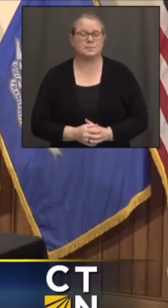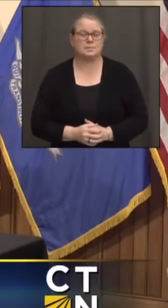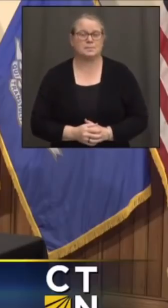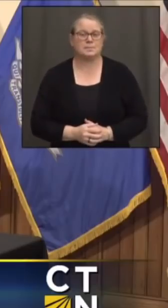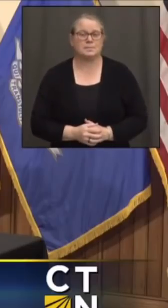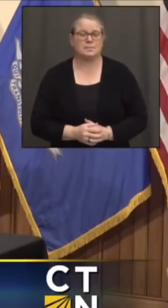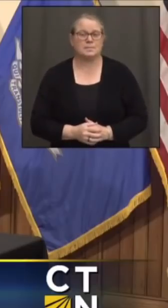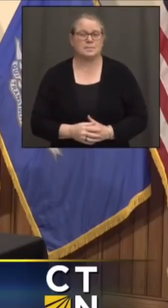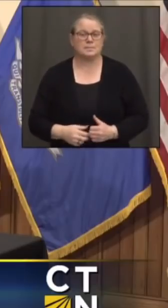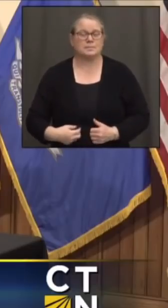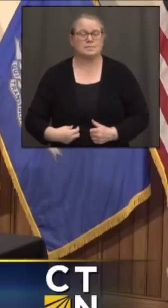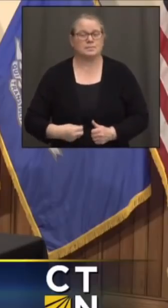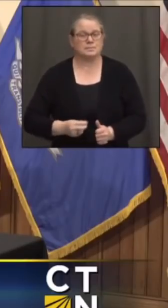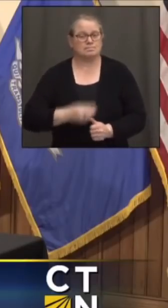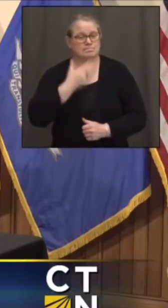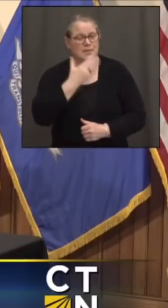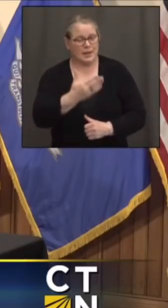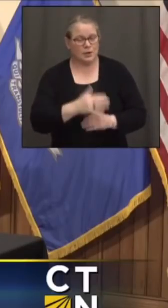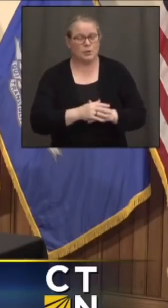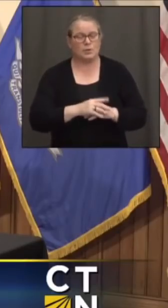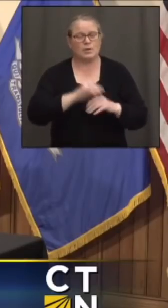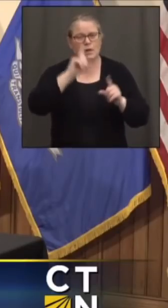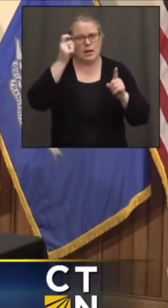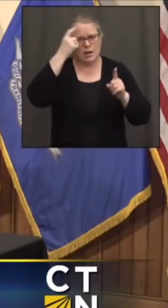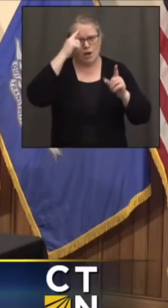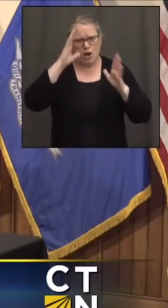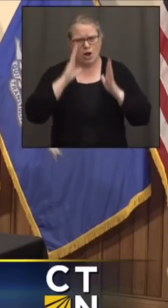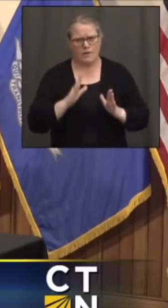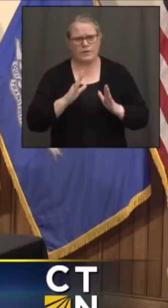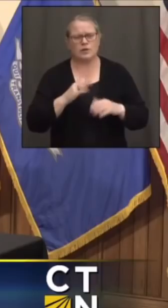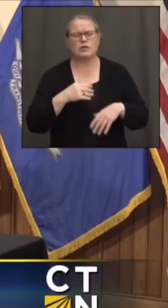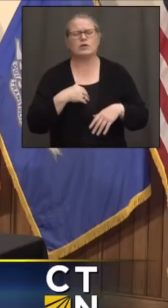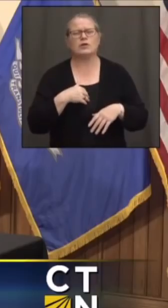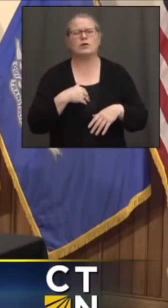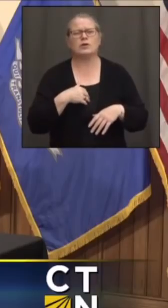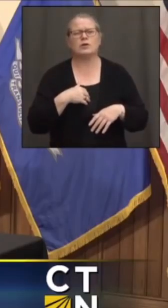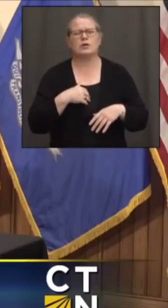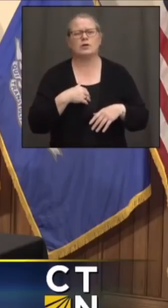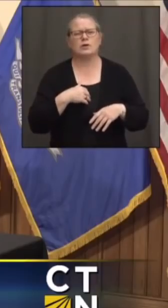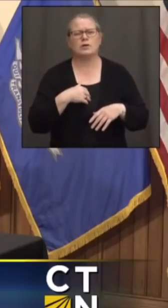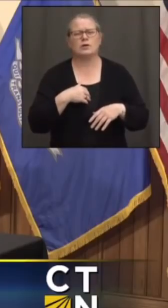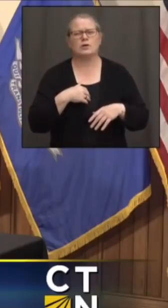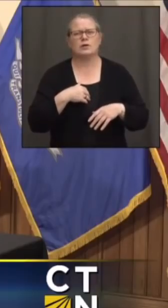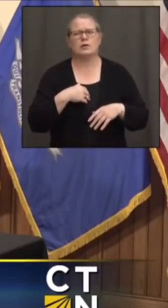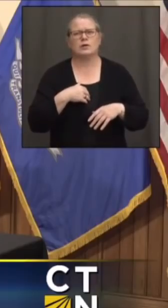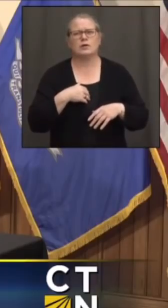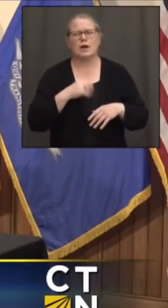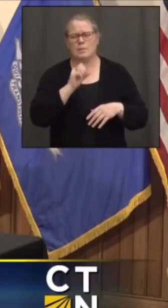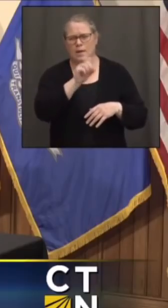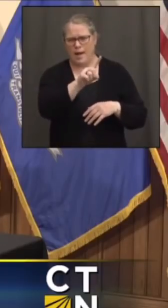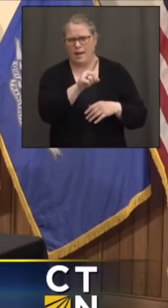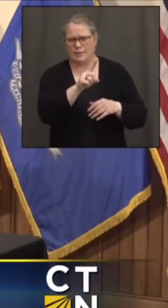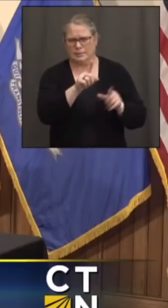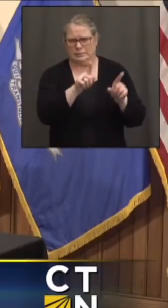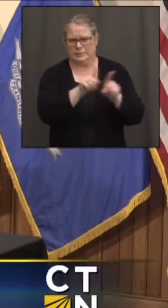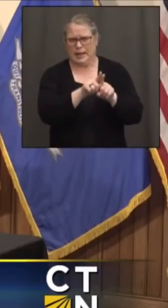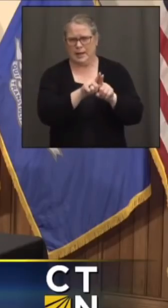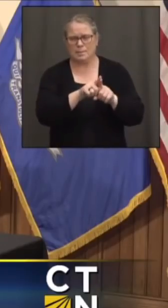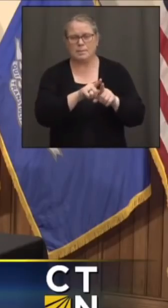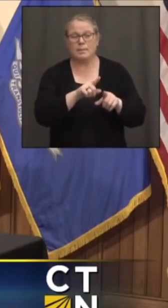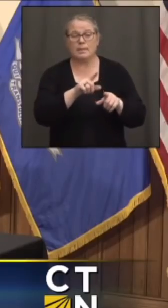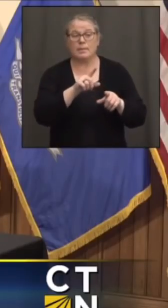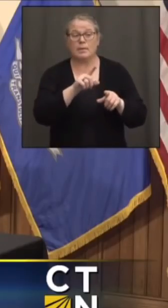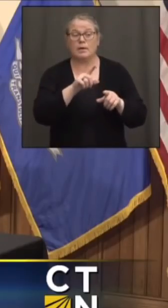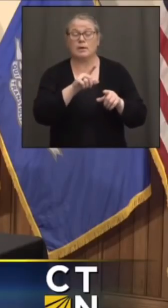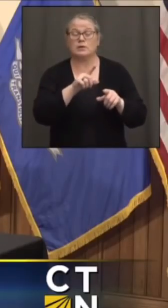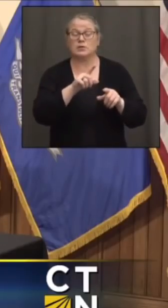Thanks, Max. Governor, let me take another swing at Paul's question just then, would you rule out that requiring vaccinations,